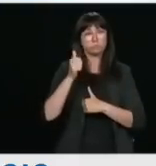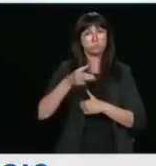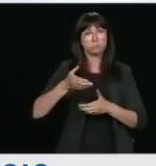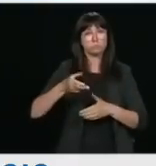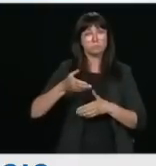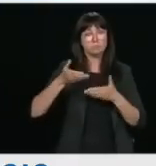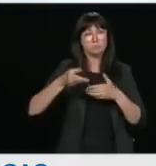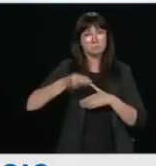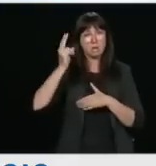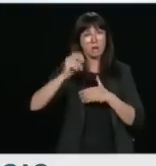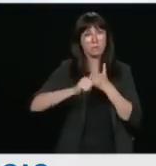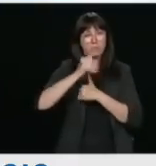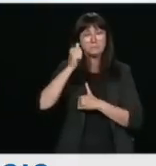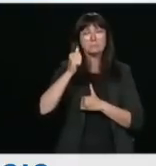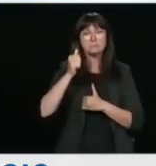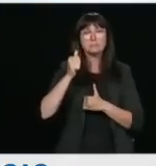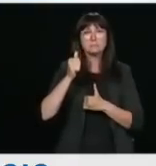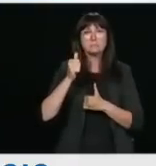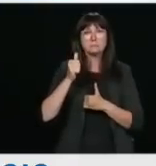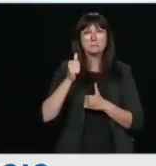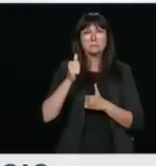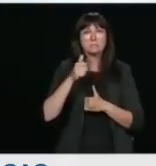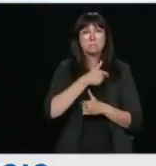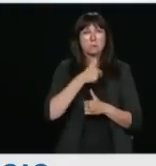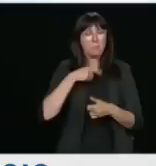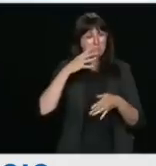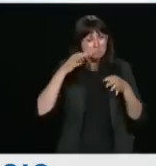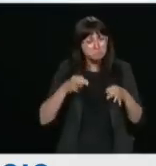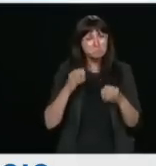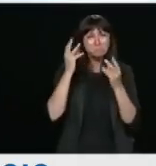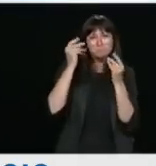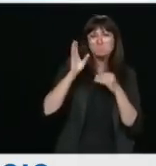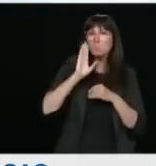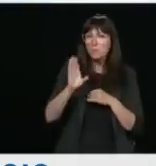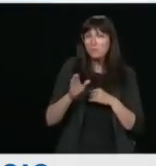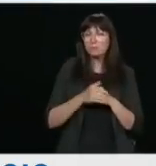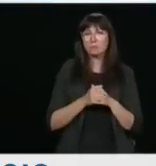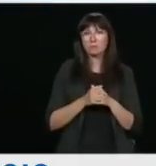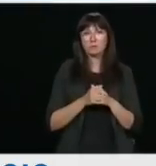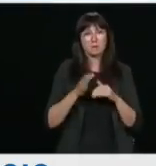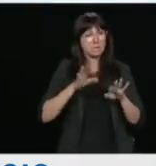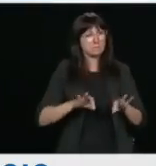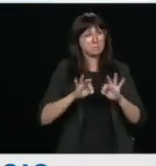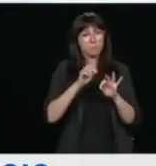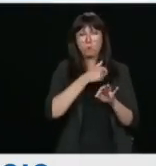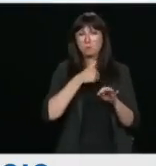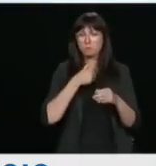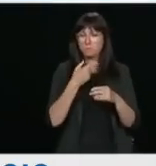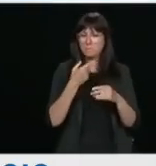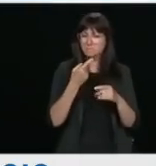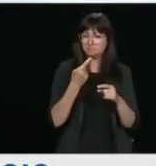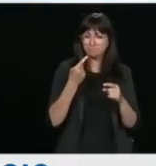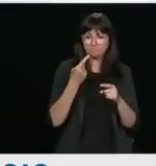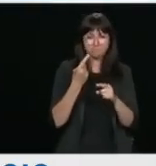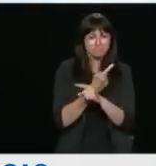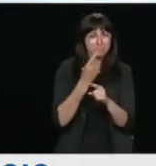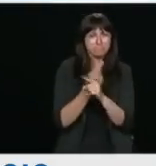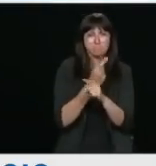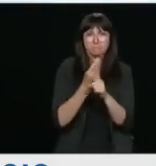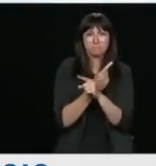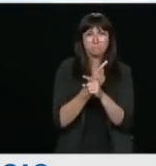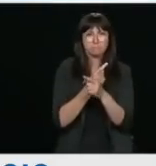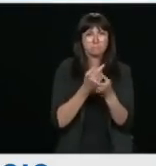decision that we will make. We're working very hard to make sure that we do what is right for Canadians, and I want to assure Canadians